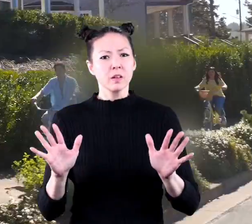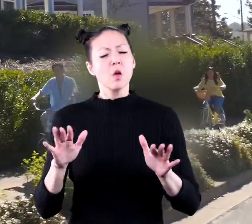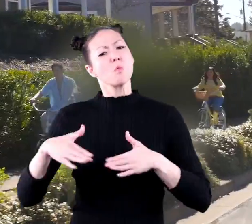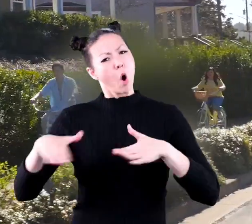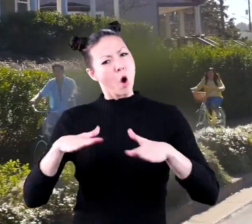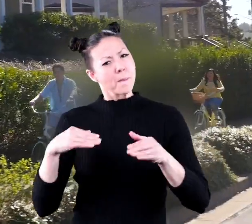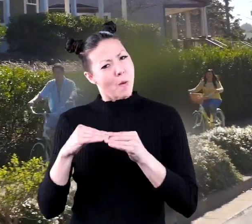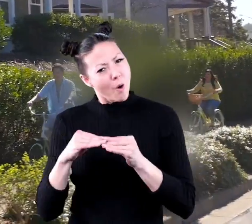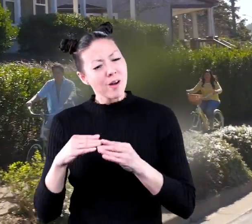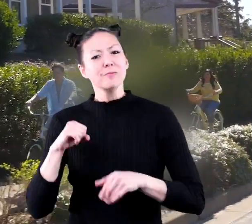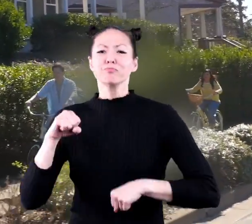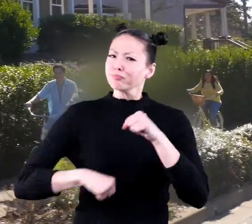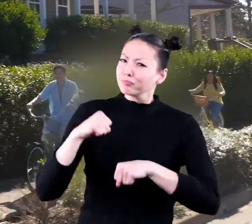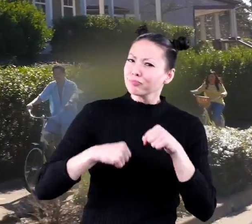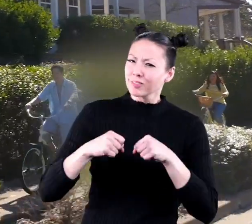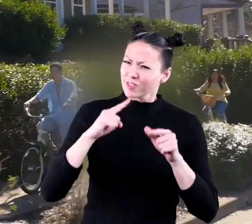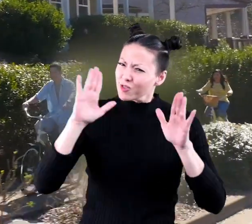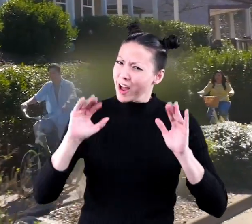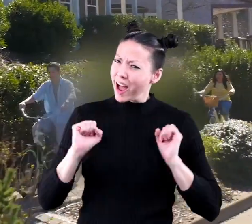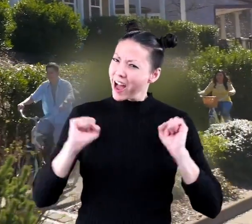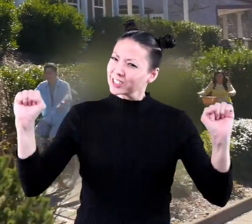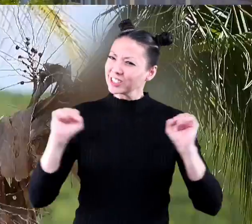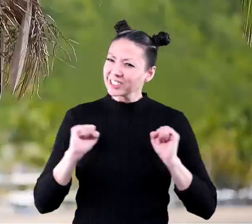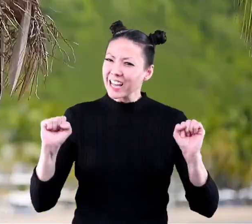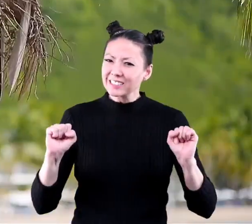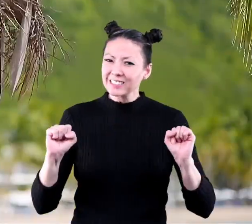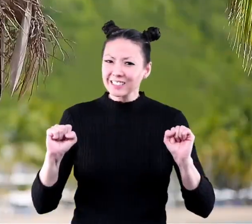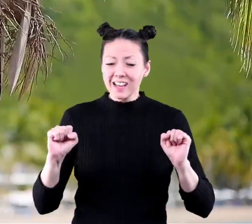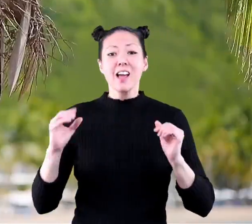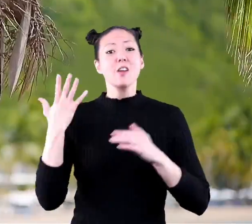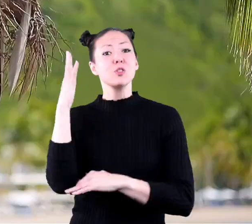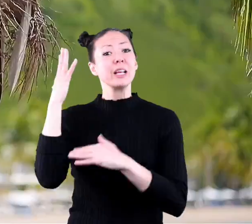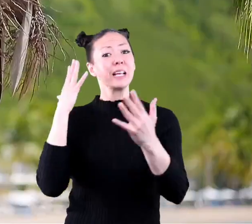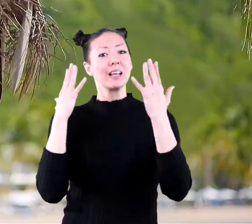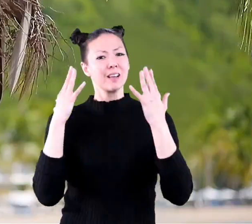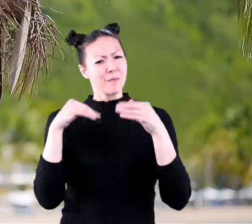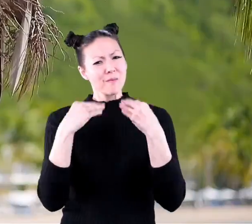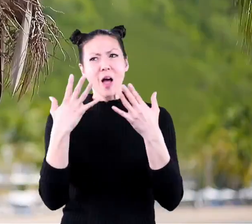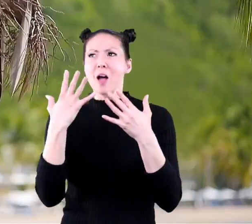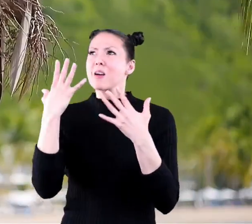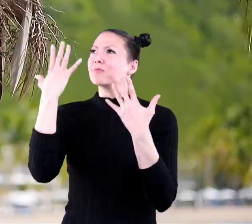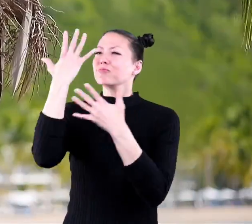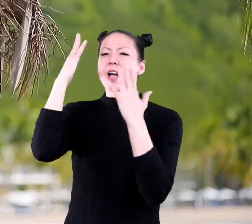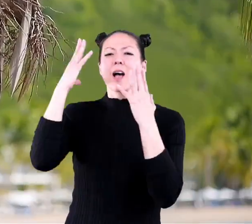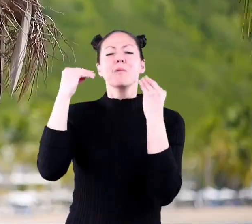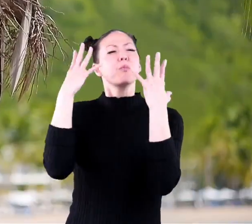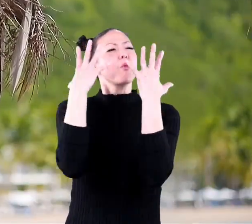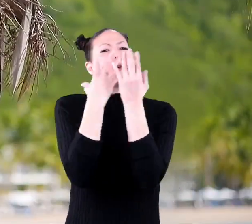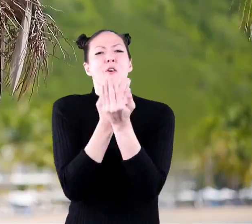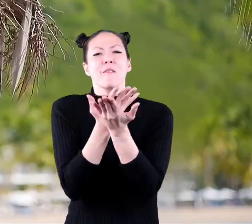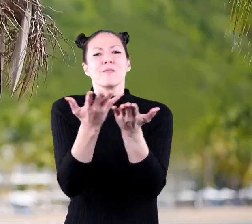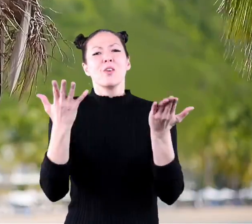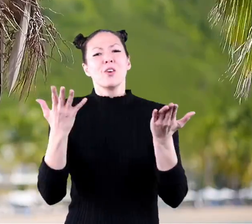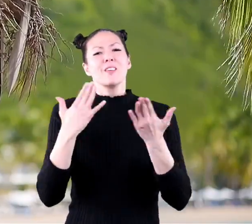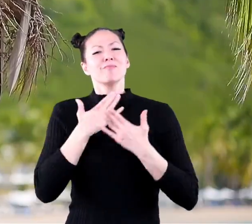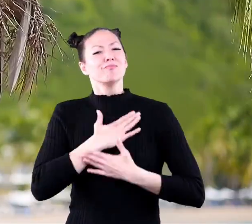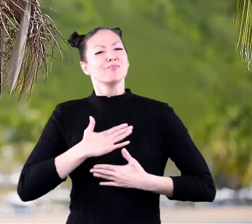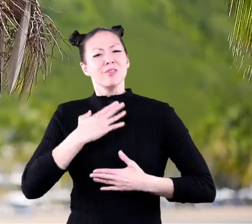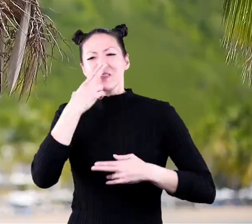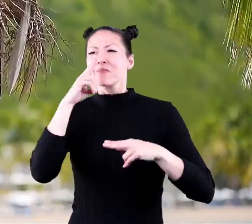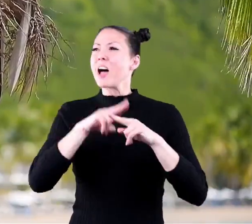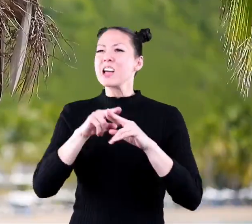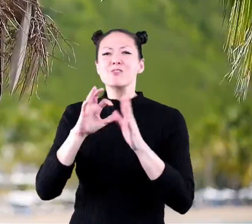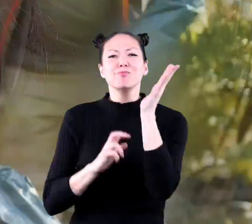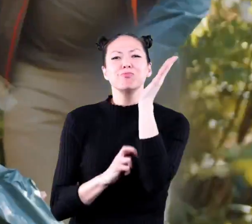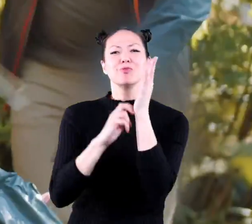Walking or biking is great exercise. And trees provide shade, beauty, and a fun place to climb.